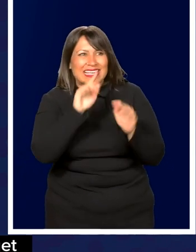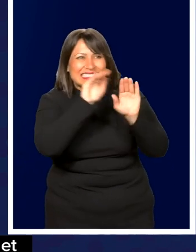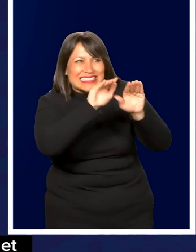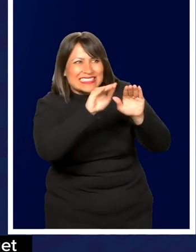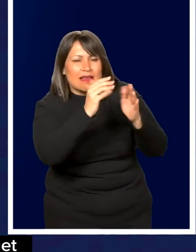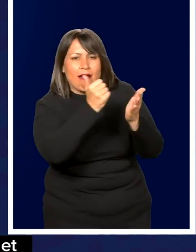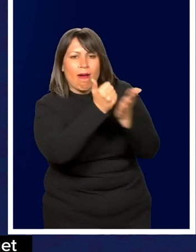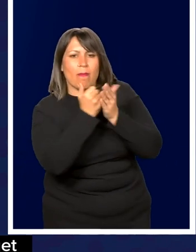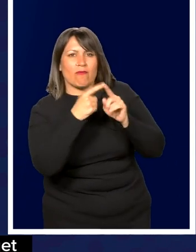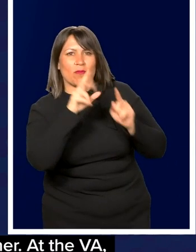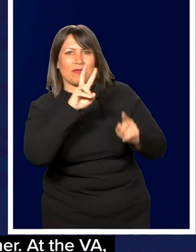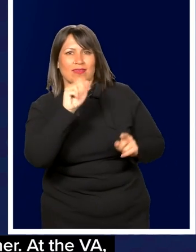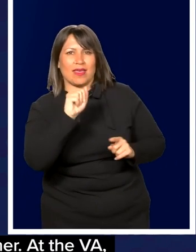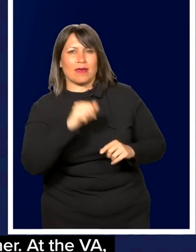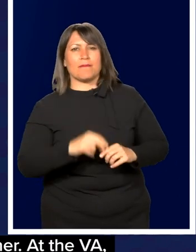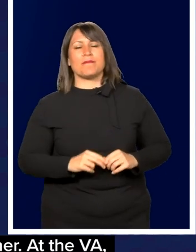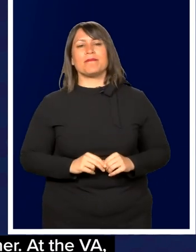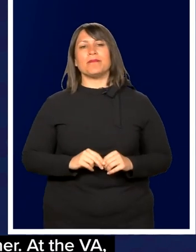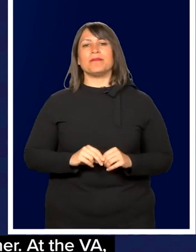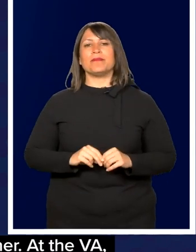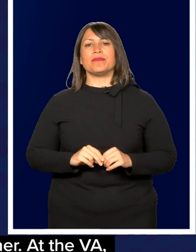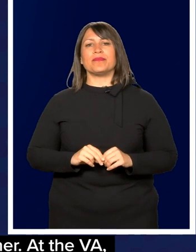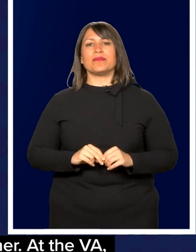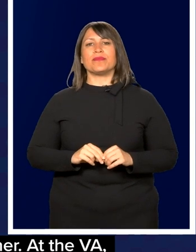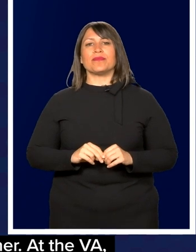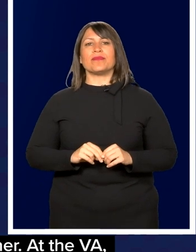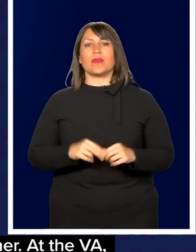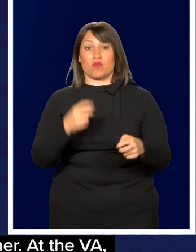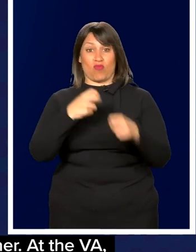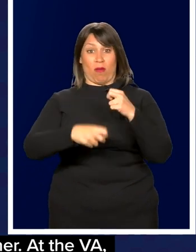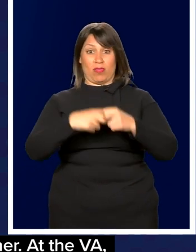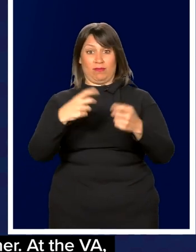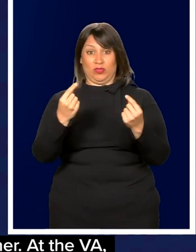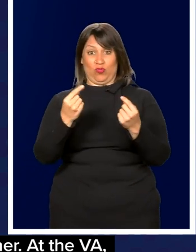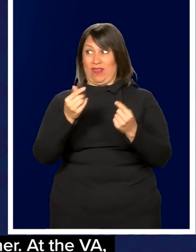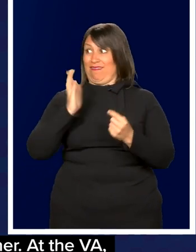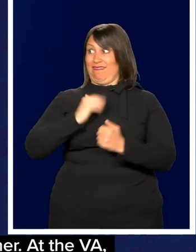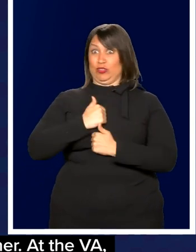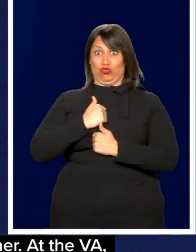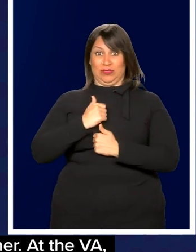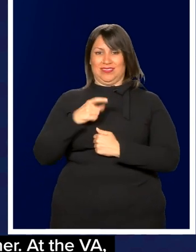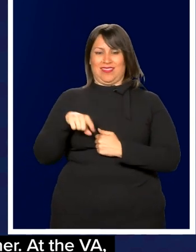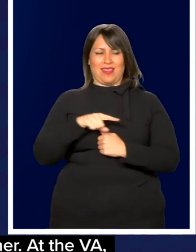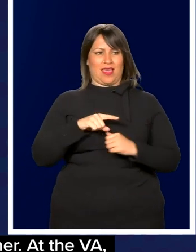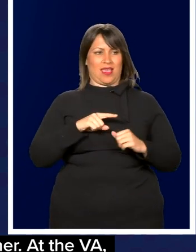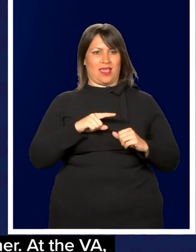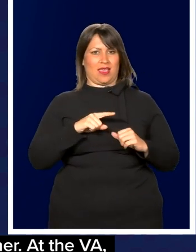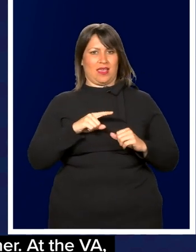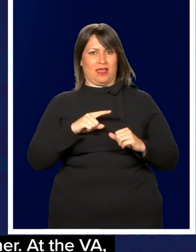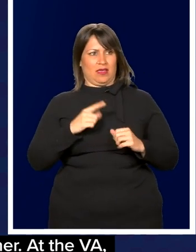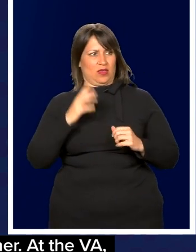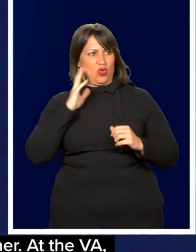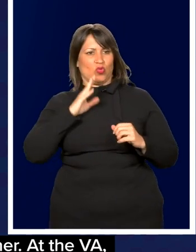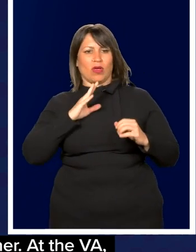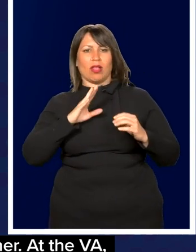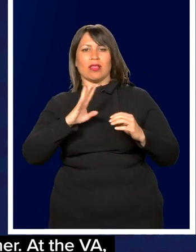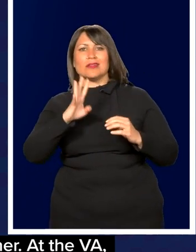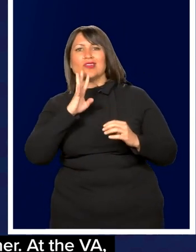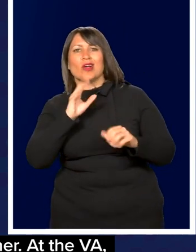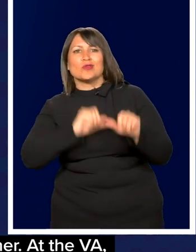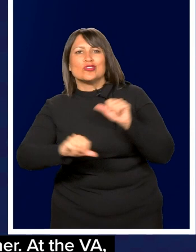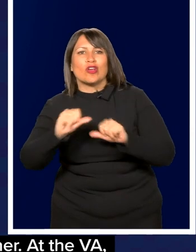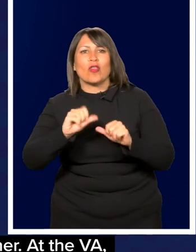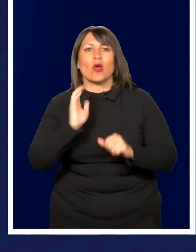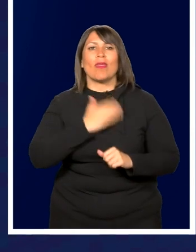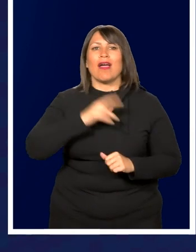the help from the VA. What the problem is, is that veterans talk to each other at our